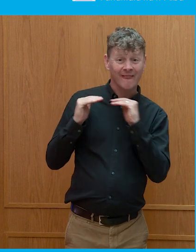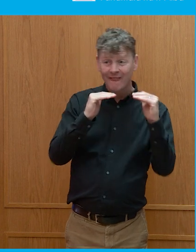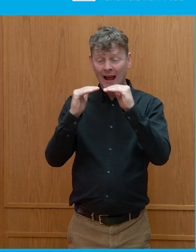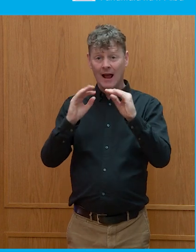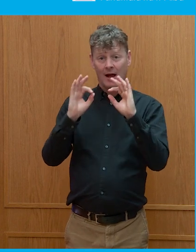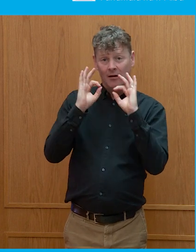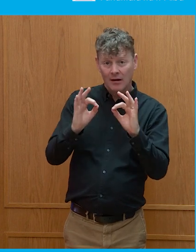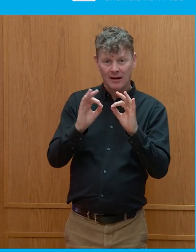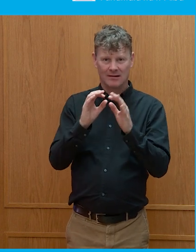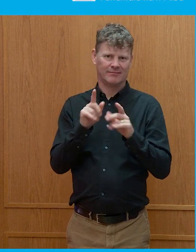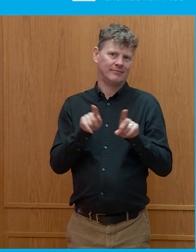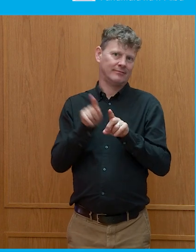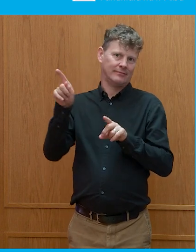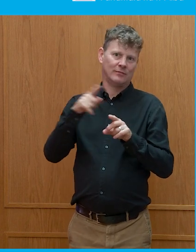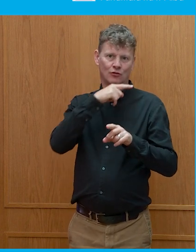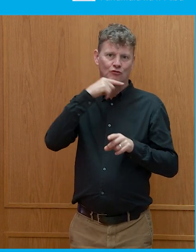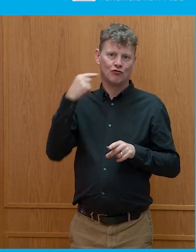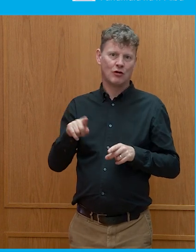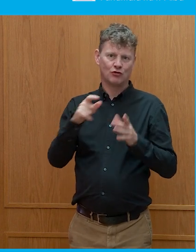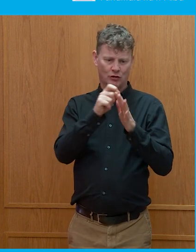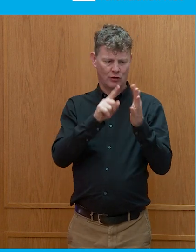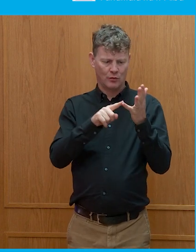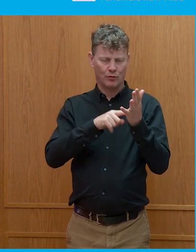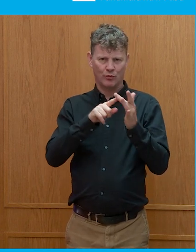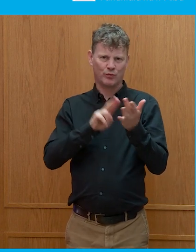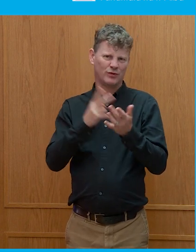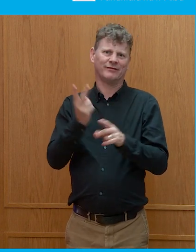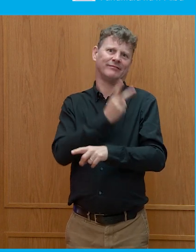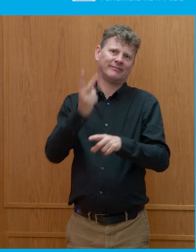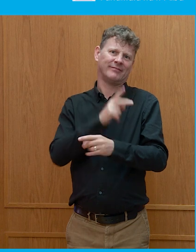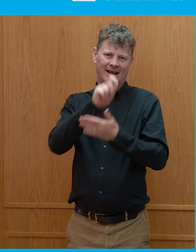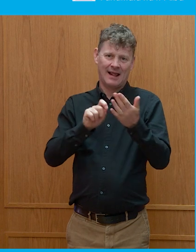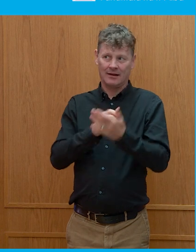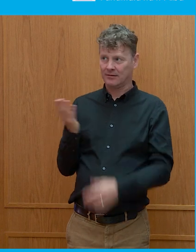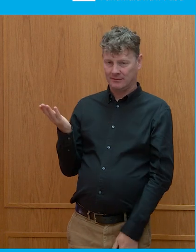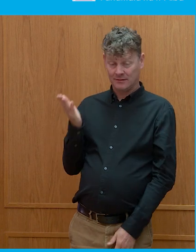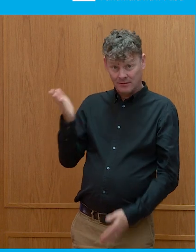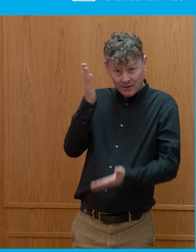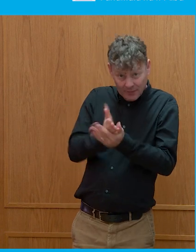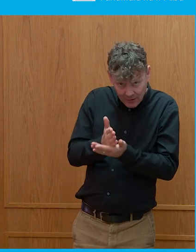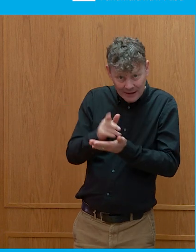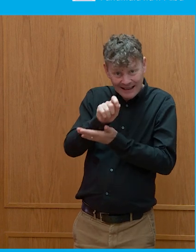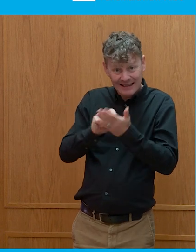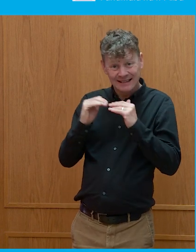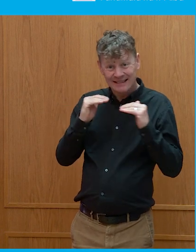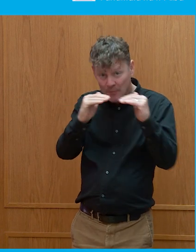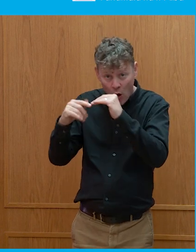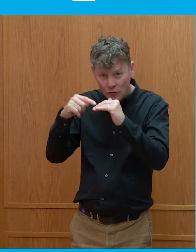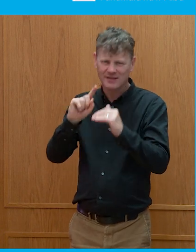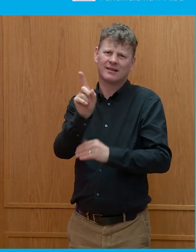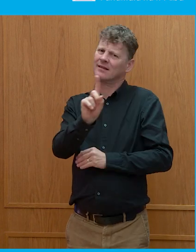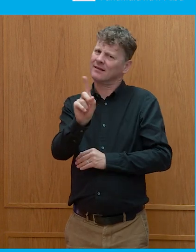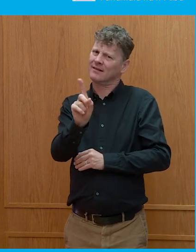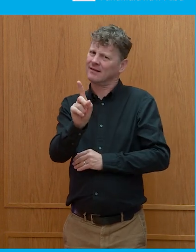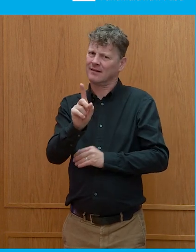know, Putin was re-elected, and Russia is certainly not a democracy. I think we counted about 70